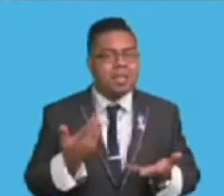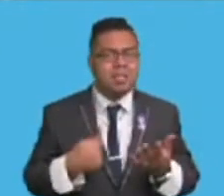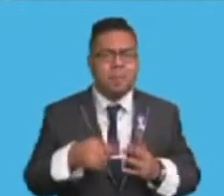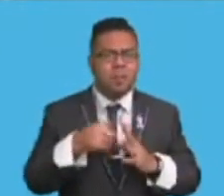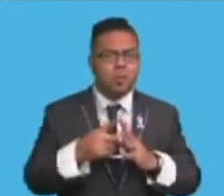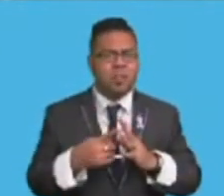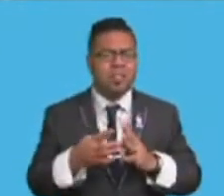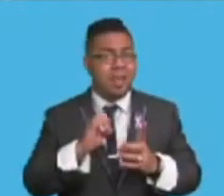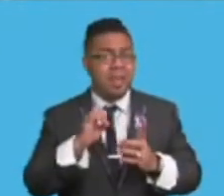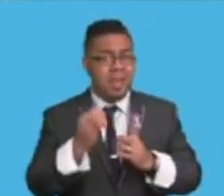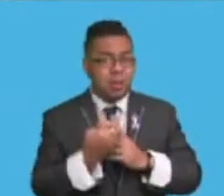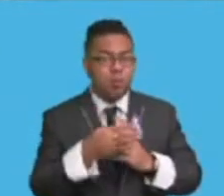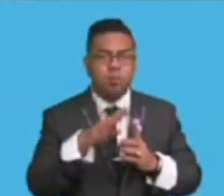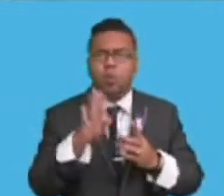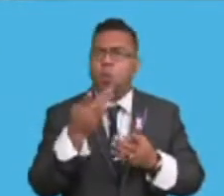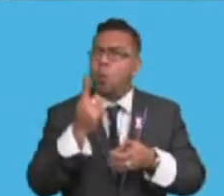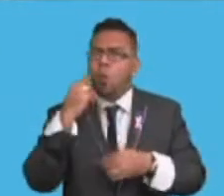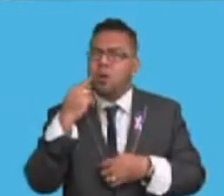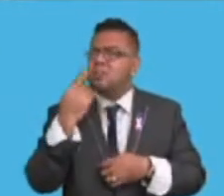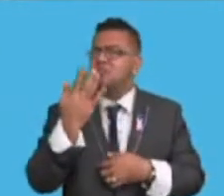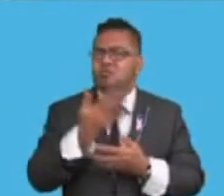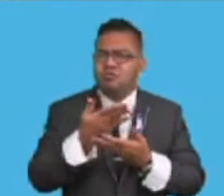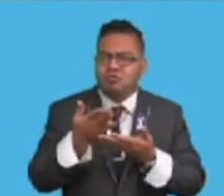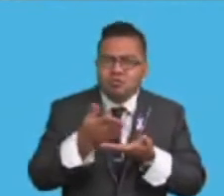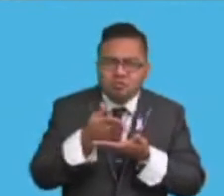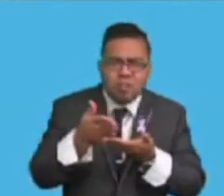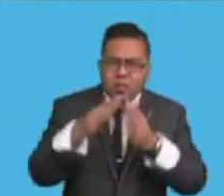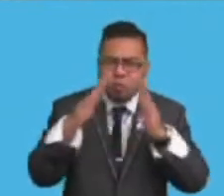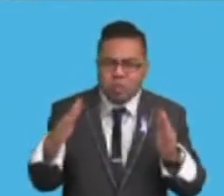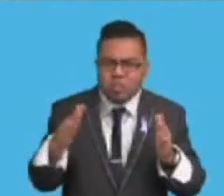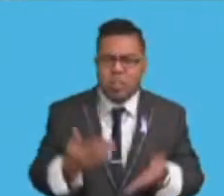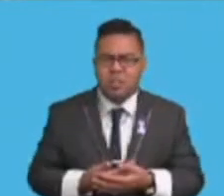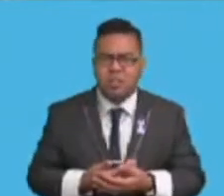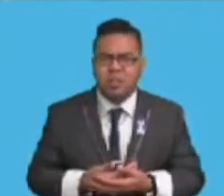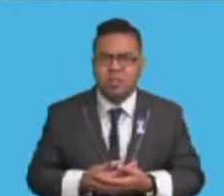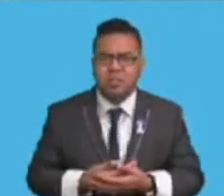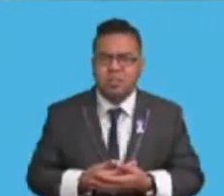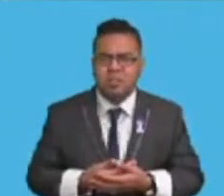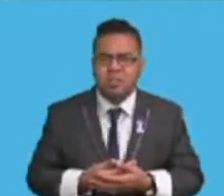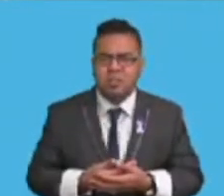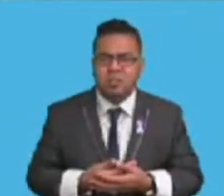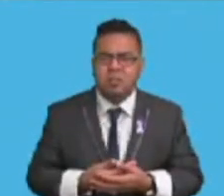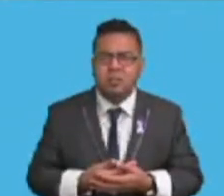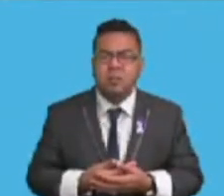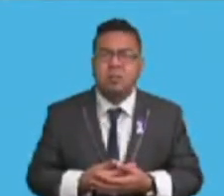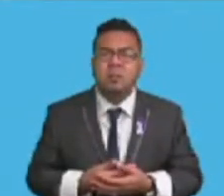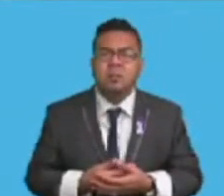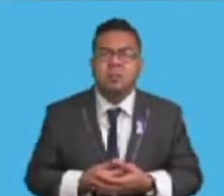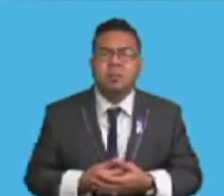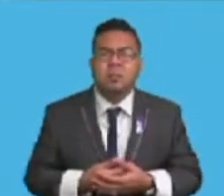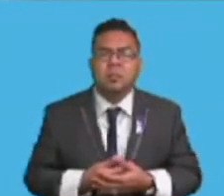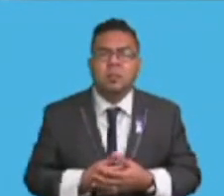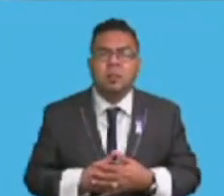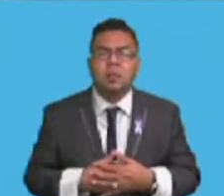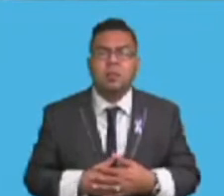ecosystem of watershed that we have. The major objective of watershed management is to protect the